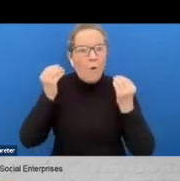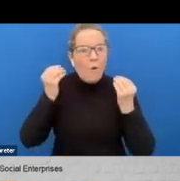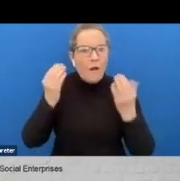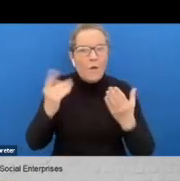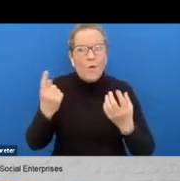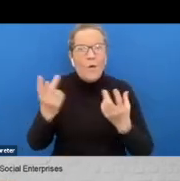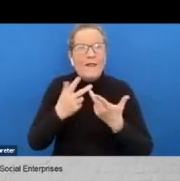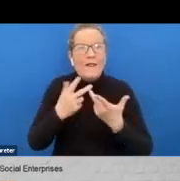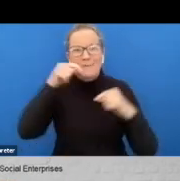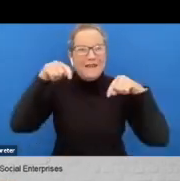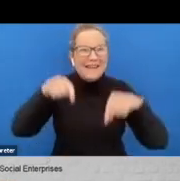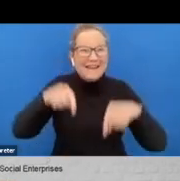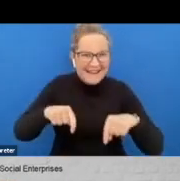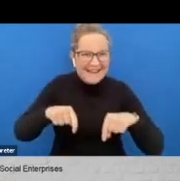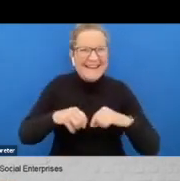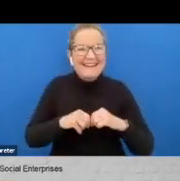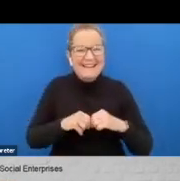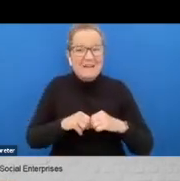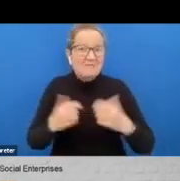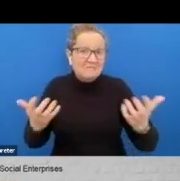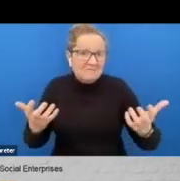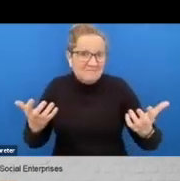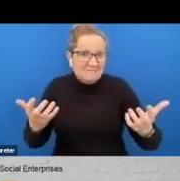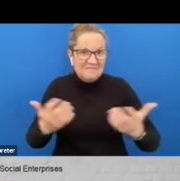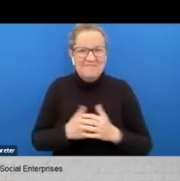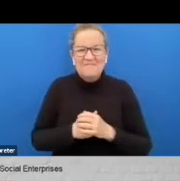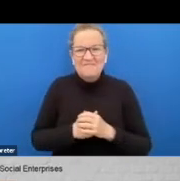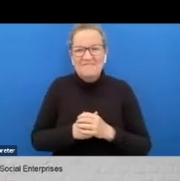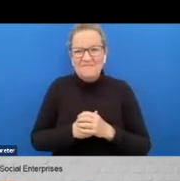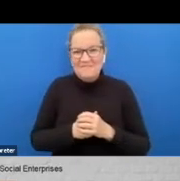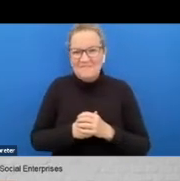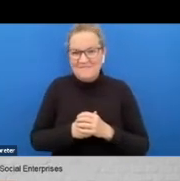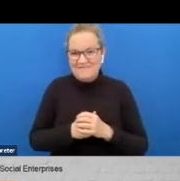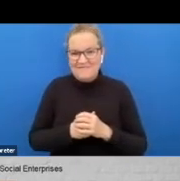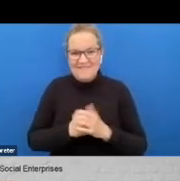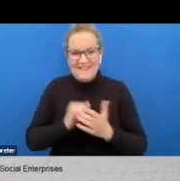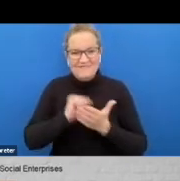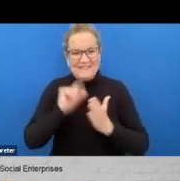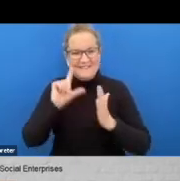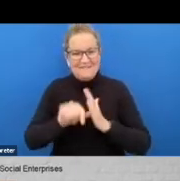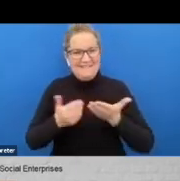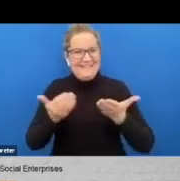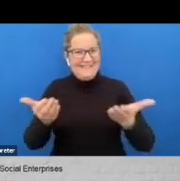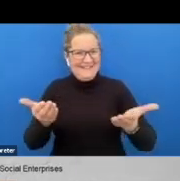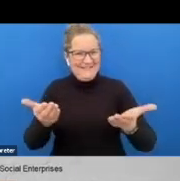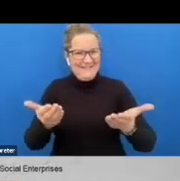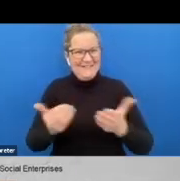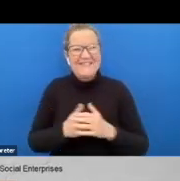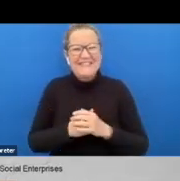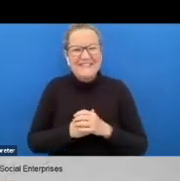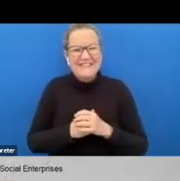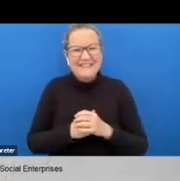perhaps draw our attention to different people who are out there um lovely uh for you this is an opportunity for you to do that so